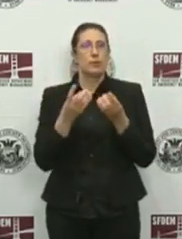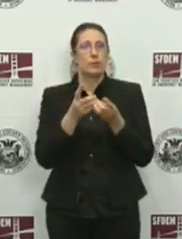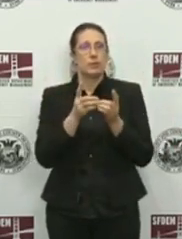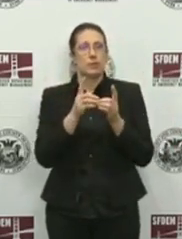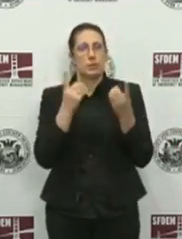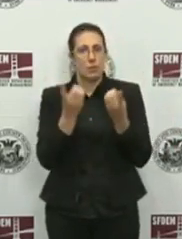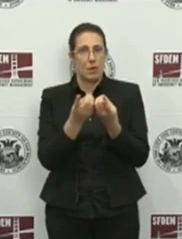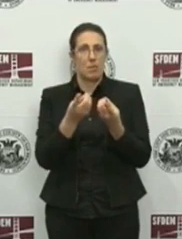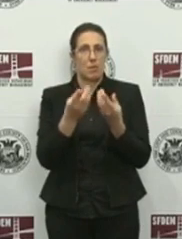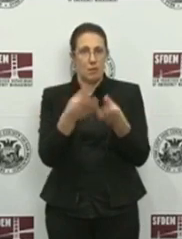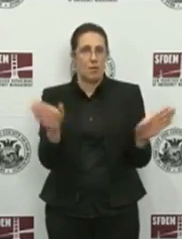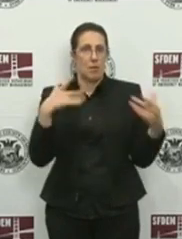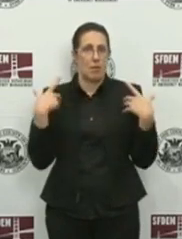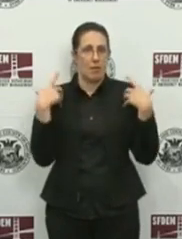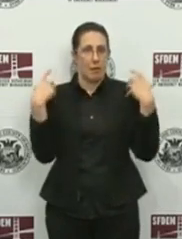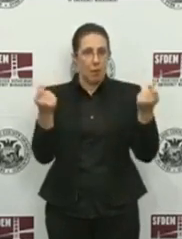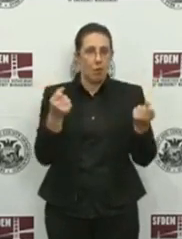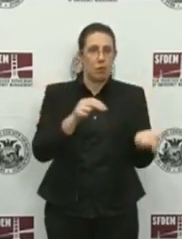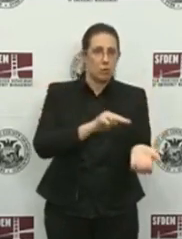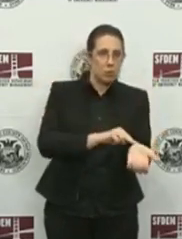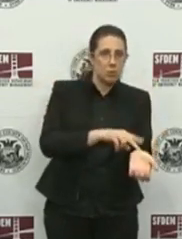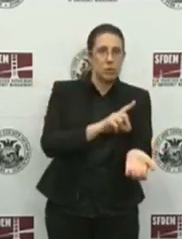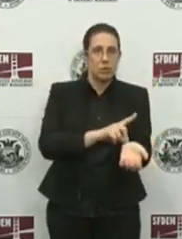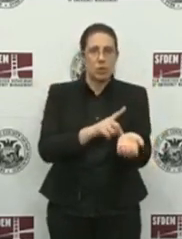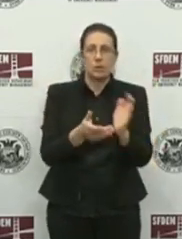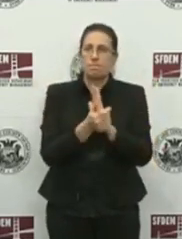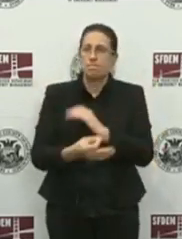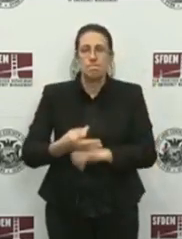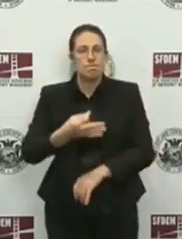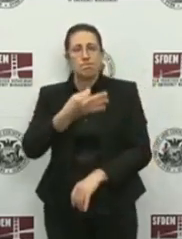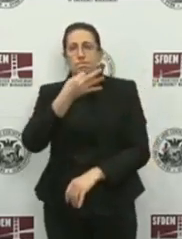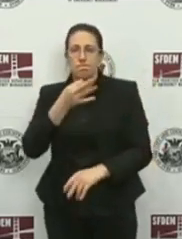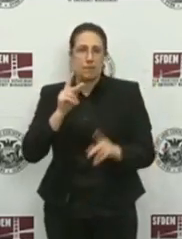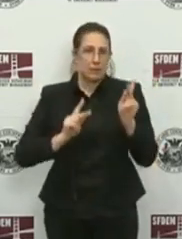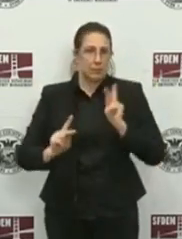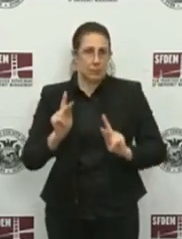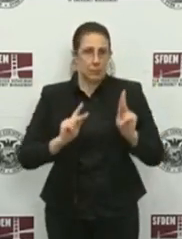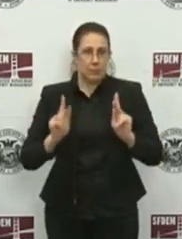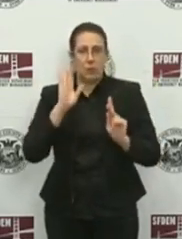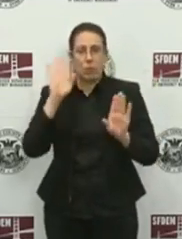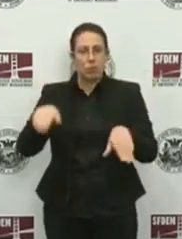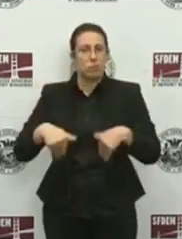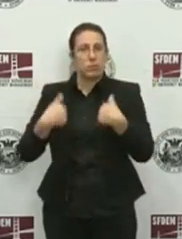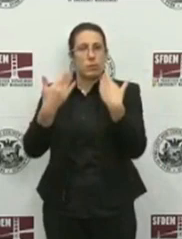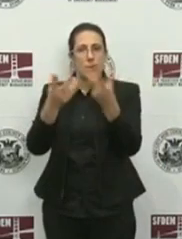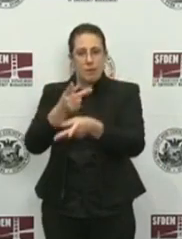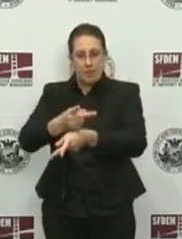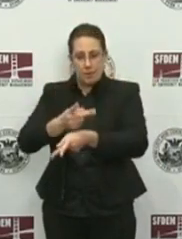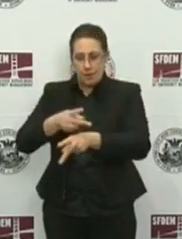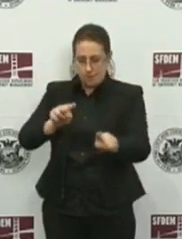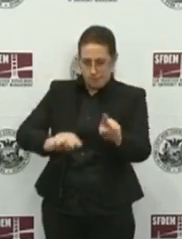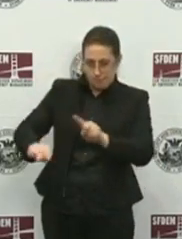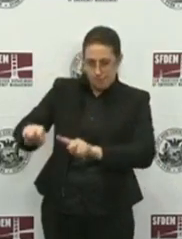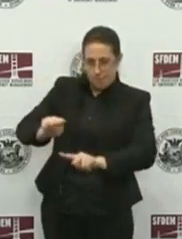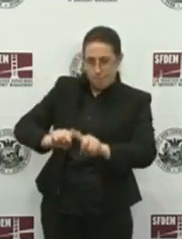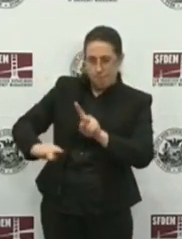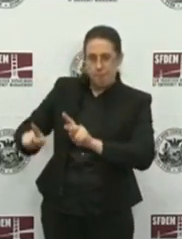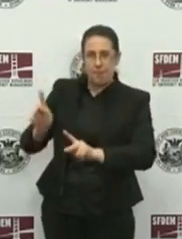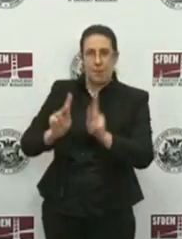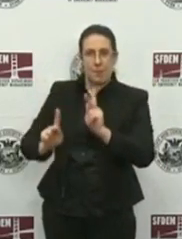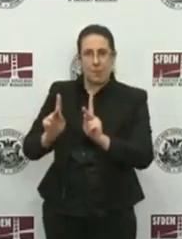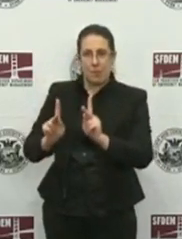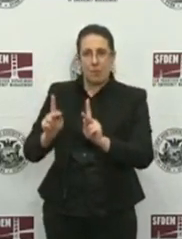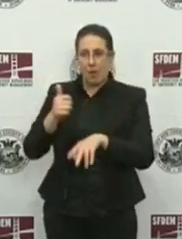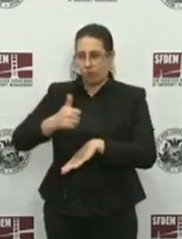nurses and doctors, experts, who will provide care, monitor patients, and arrange